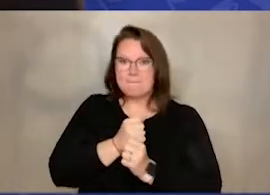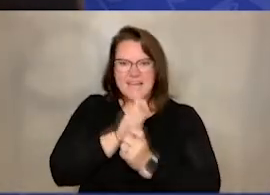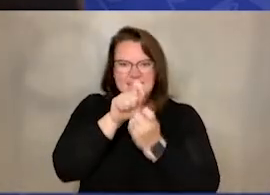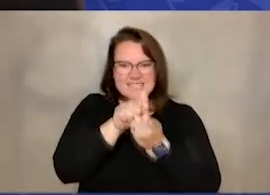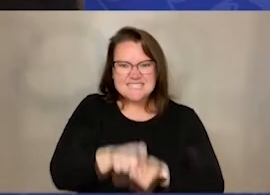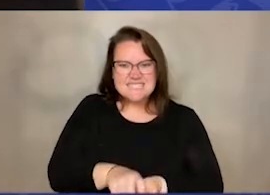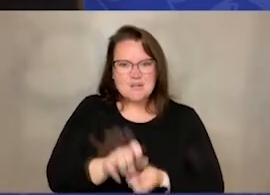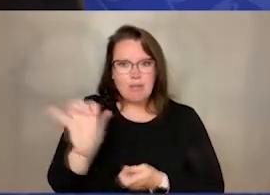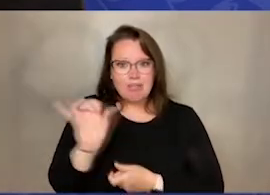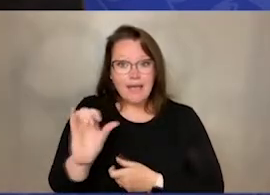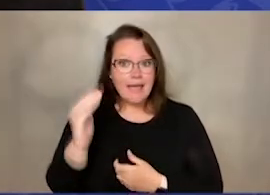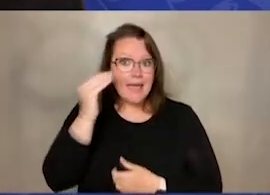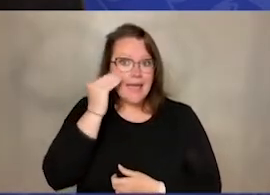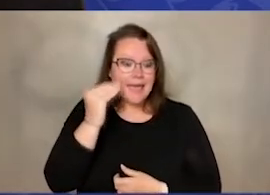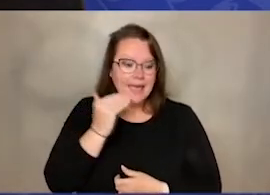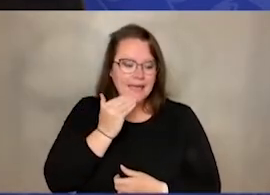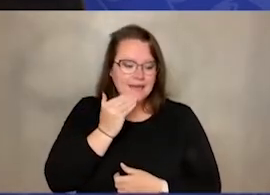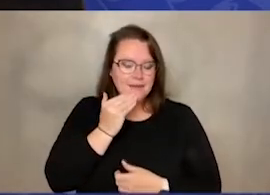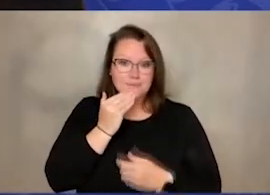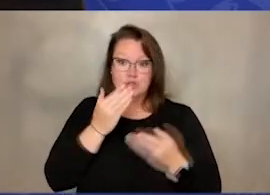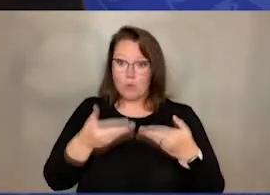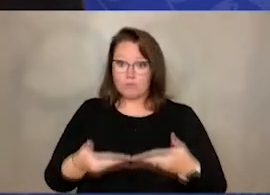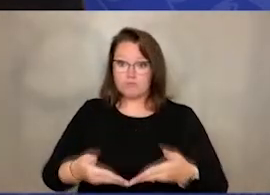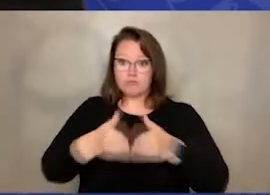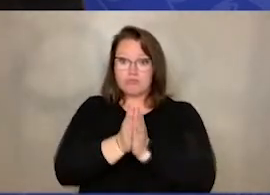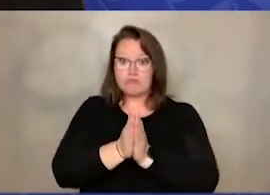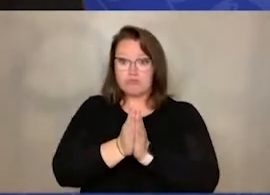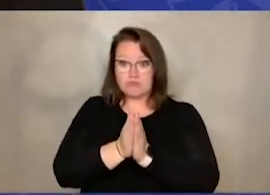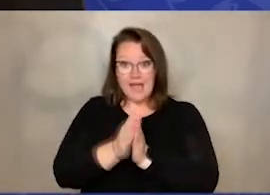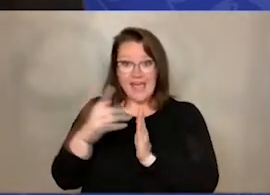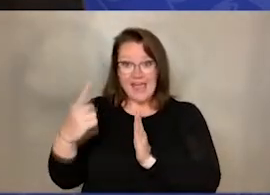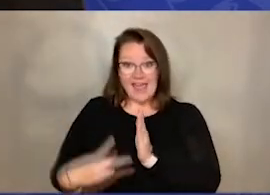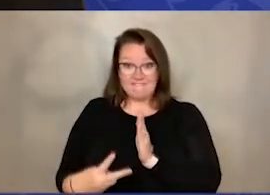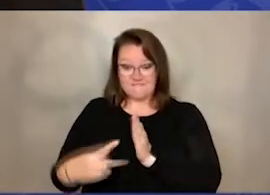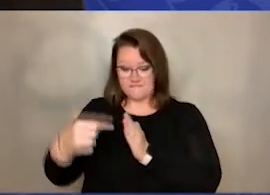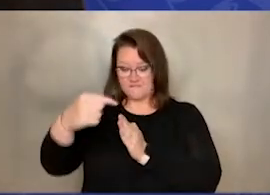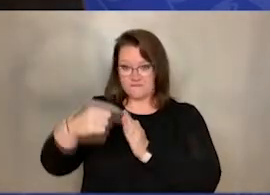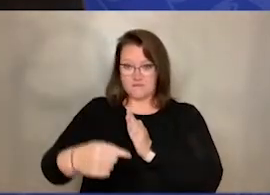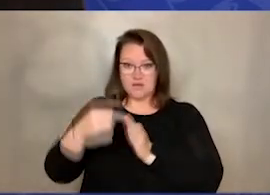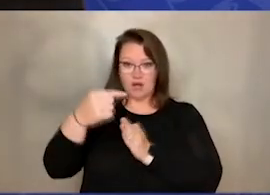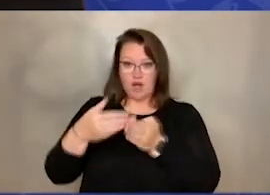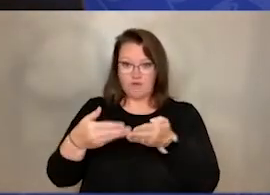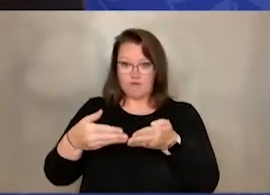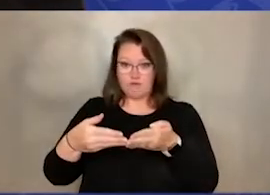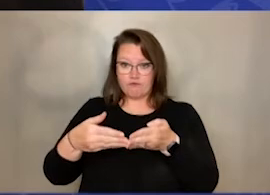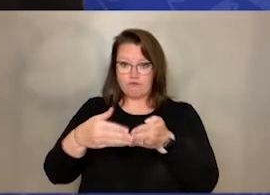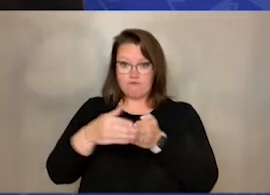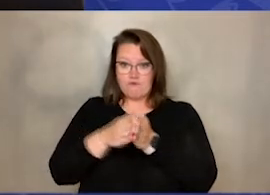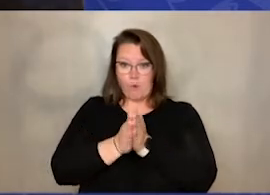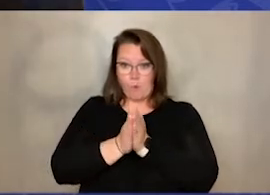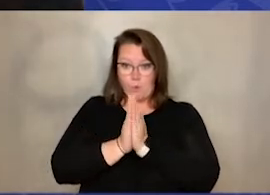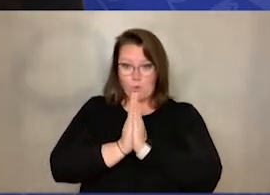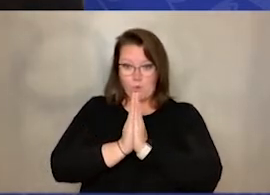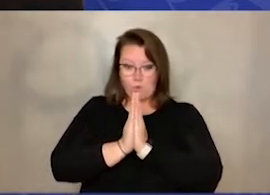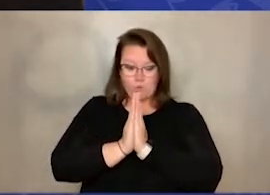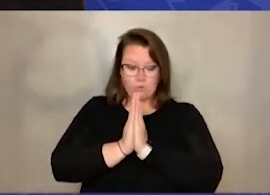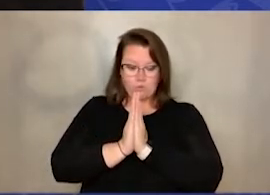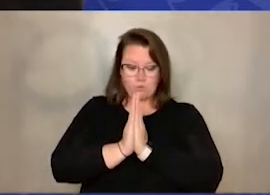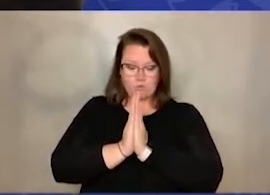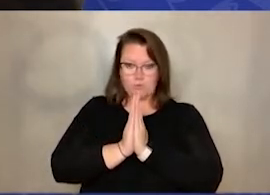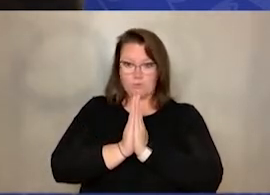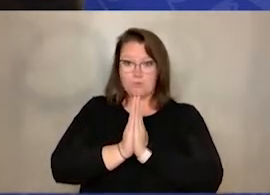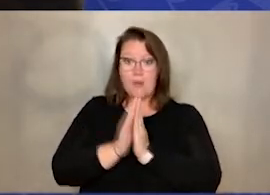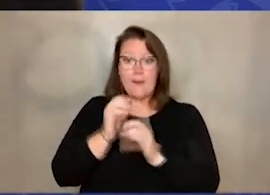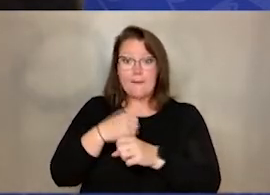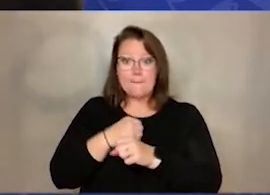the head. So fold your paper in half. And on the folded edge, I want you to draw the